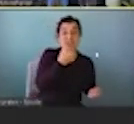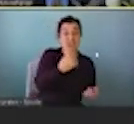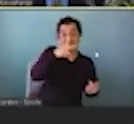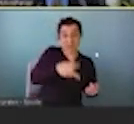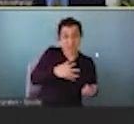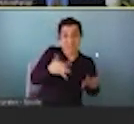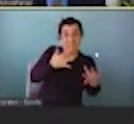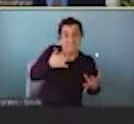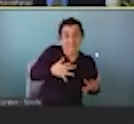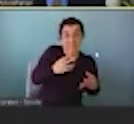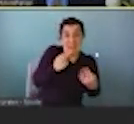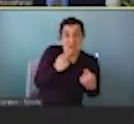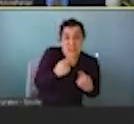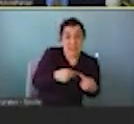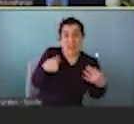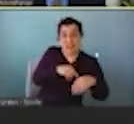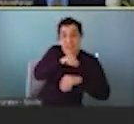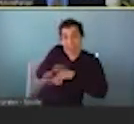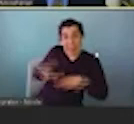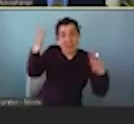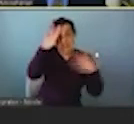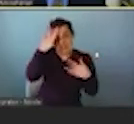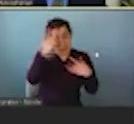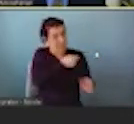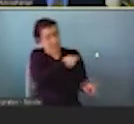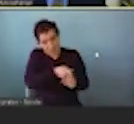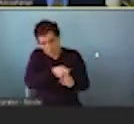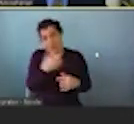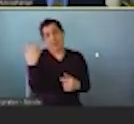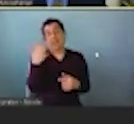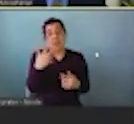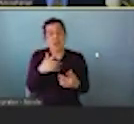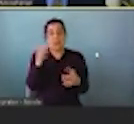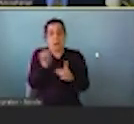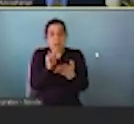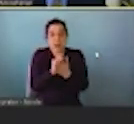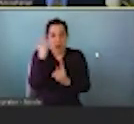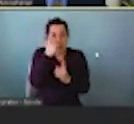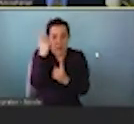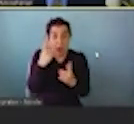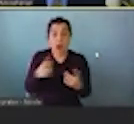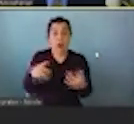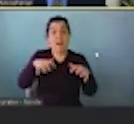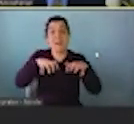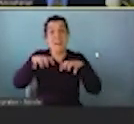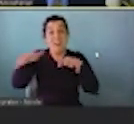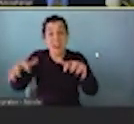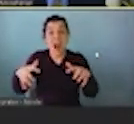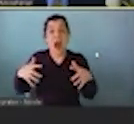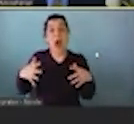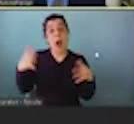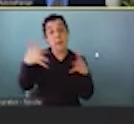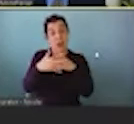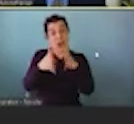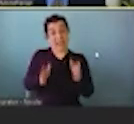impossible to wrap our minds around. Way more Americans are sick today than are actually healthy. Think about that. Being